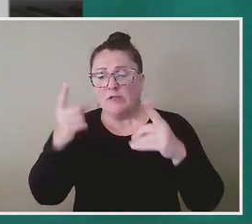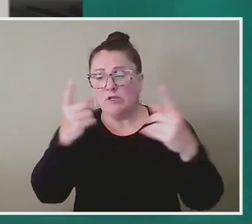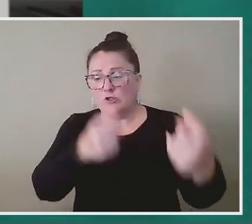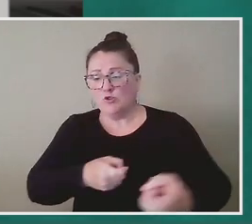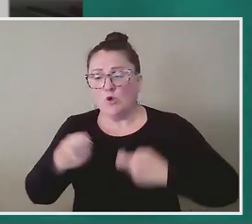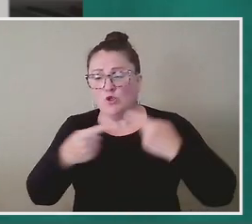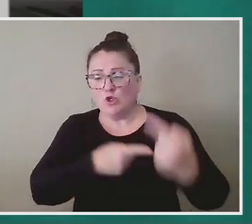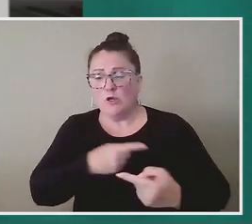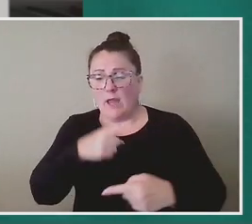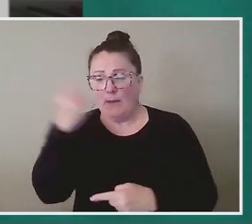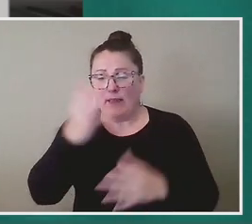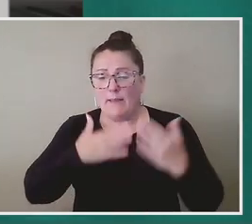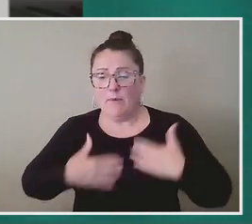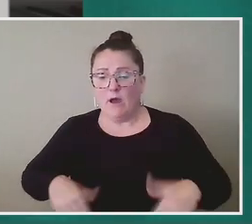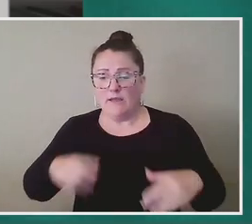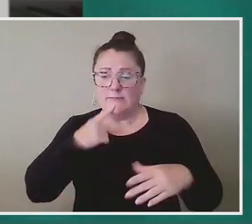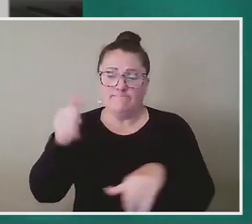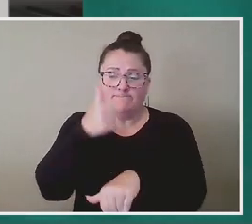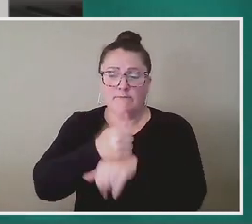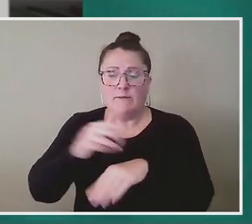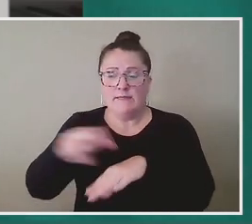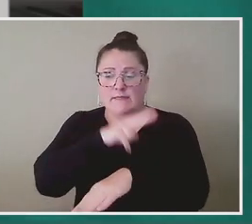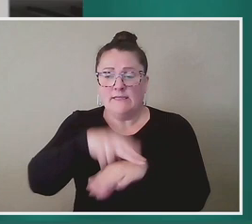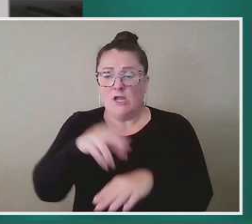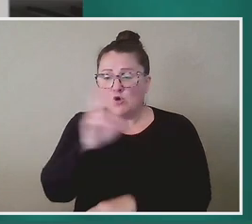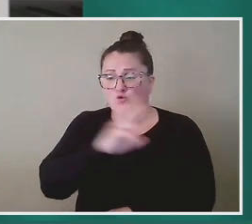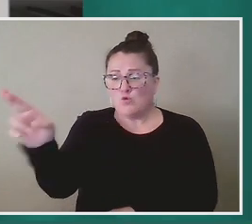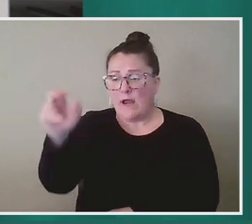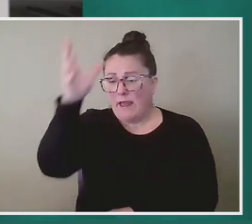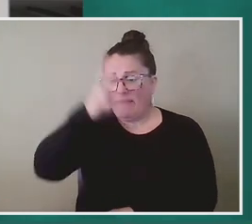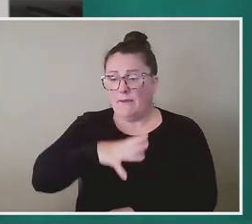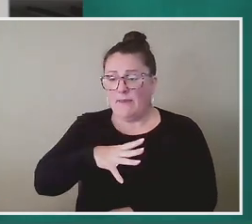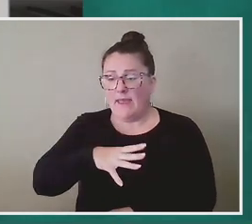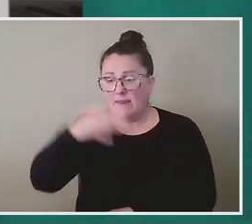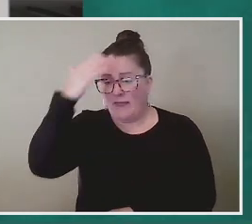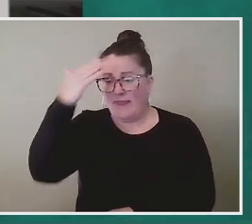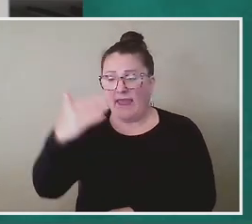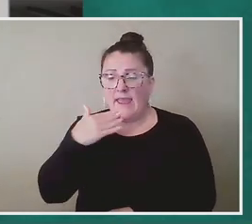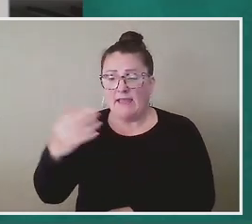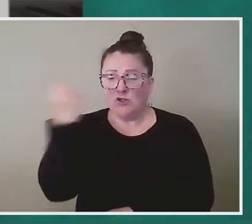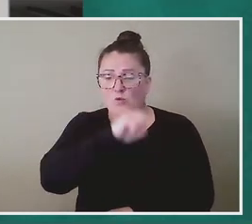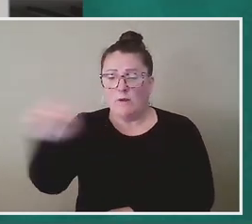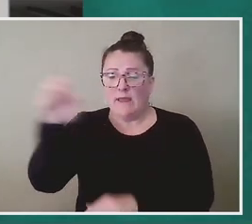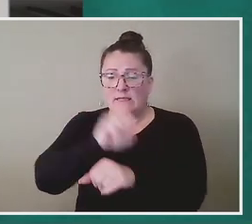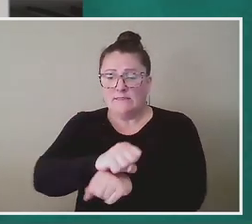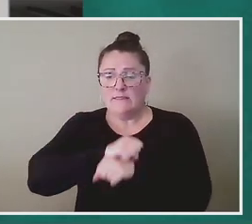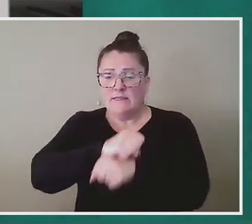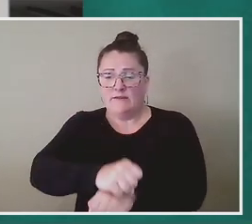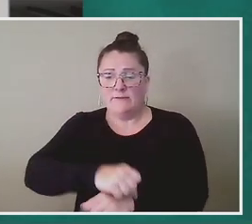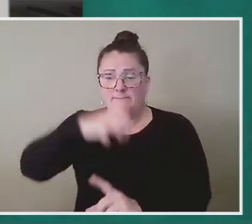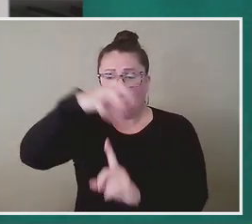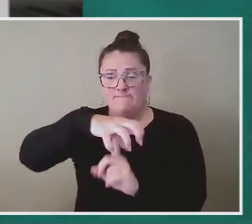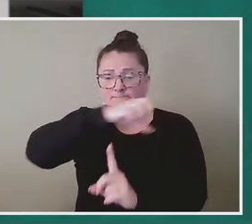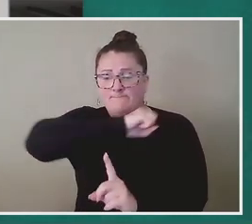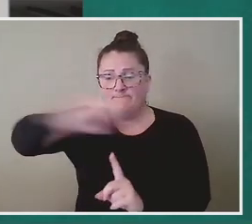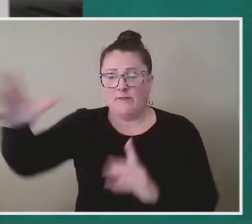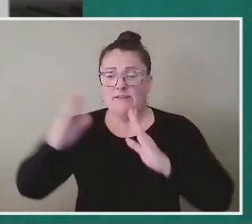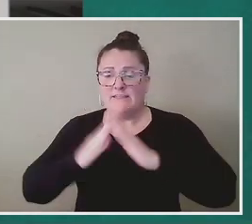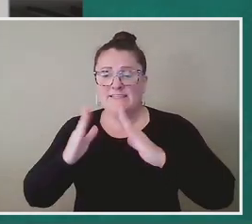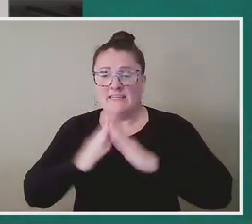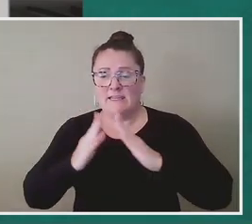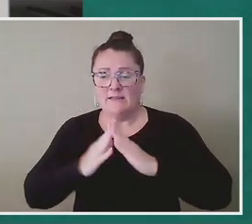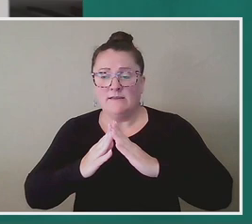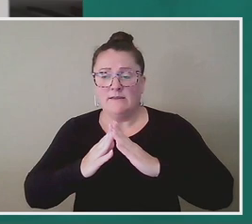cornerstone of his new nation. Make the first right on the man who permitted the heads of rebelling slaves to be put on stakes and spread across the city in order to